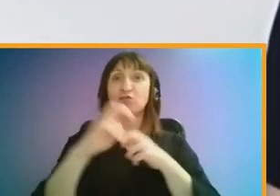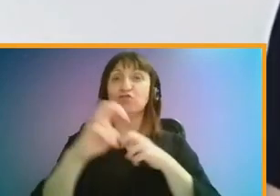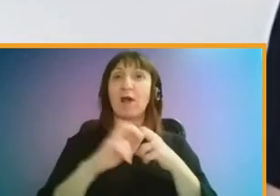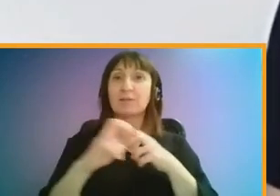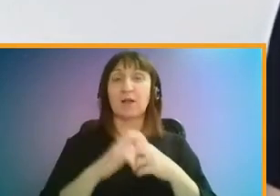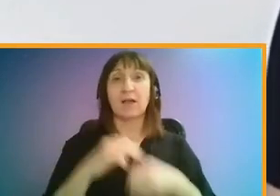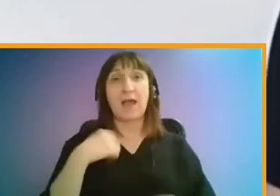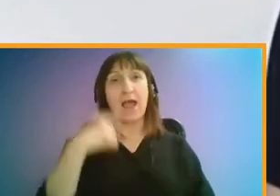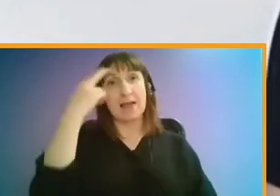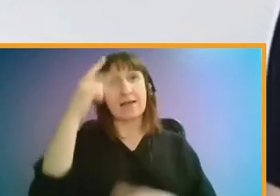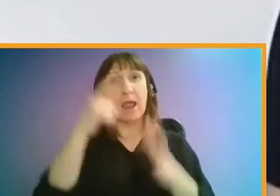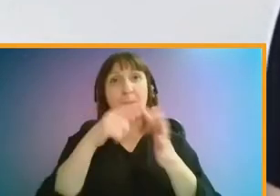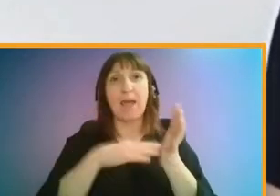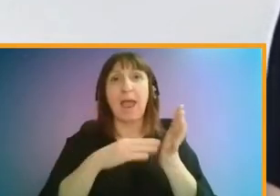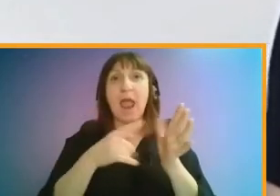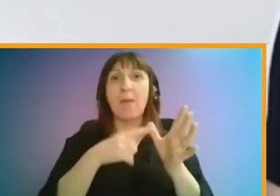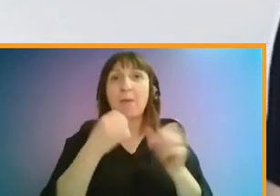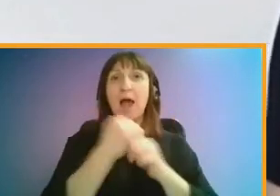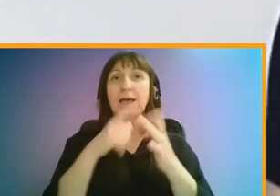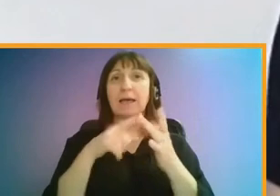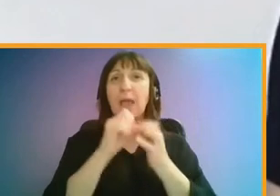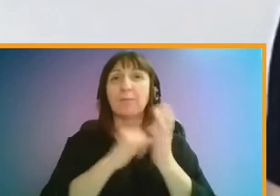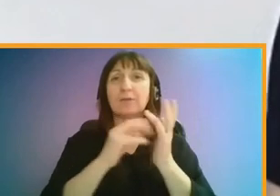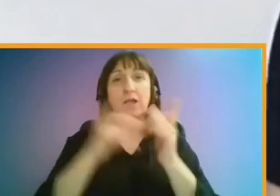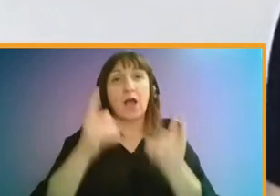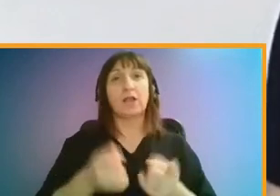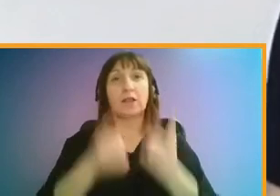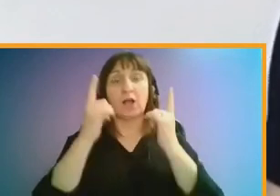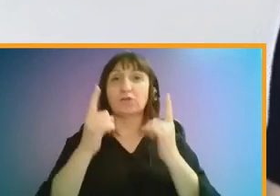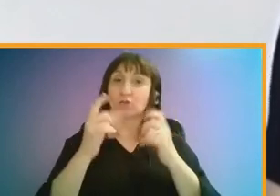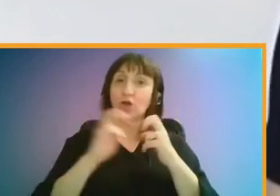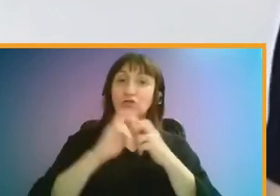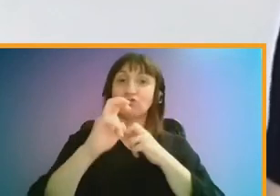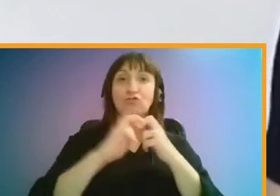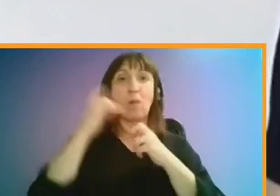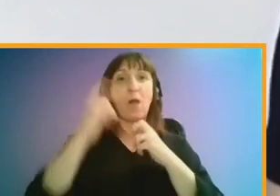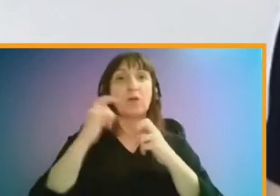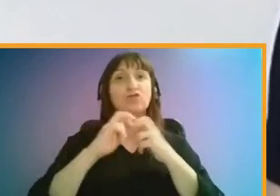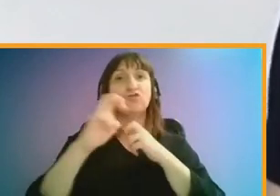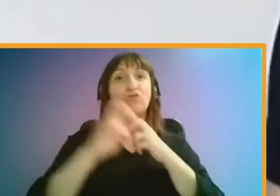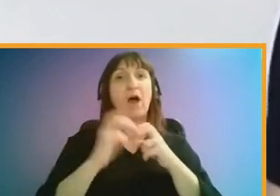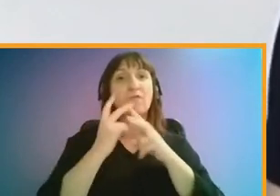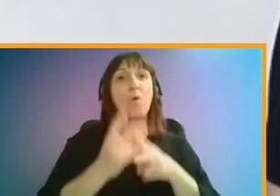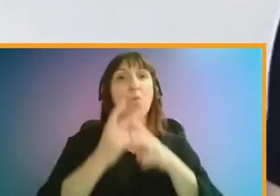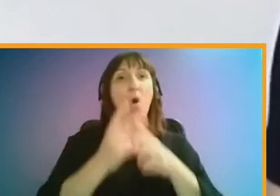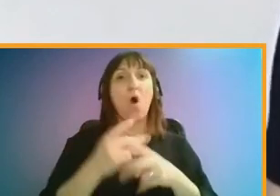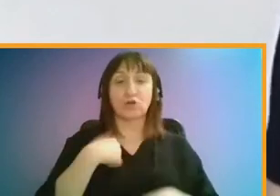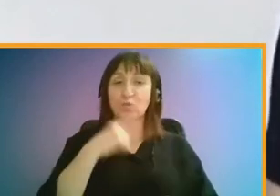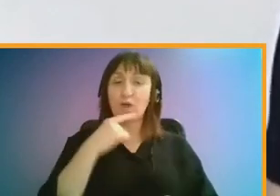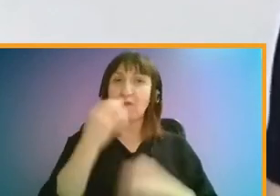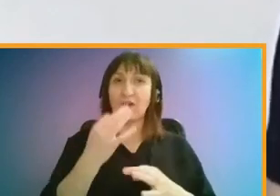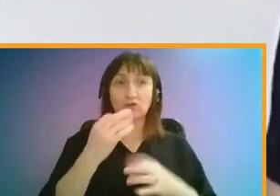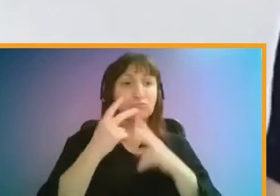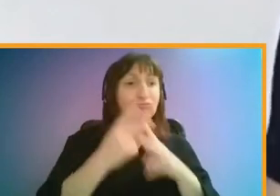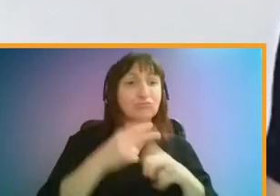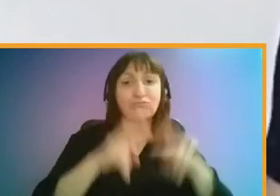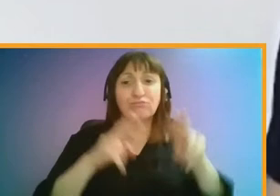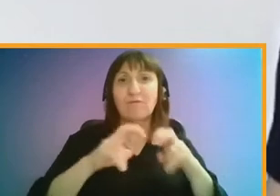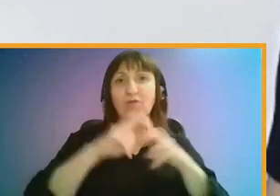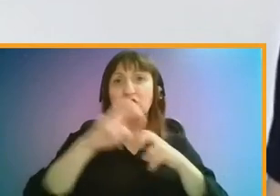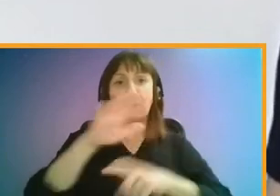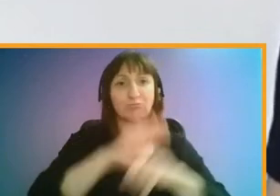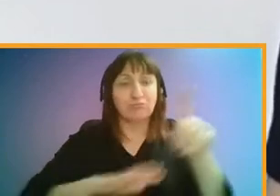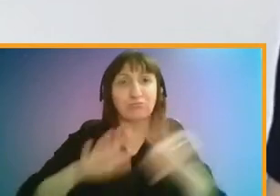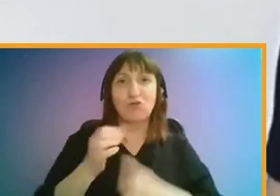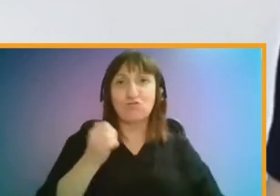My name's Emma Gibson, I'm the Director of London Travel Watch, and we're the official transport watchdog for London and the wider rail